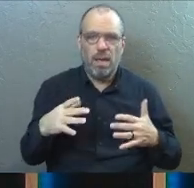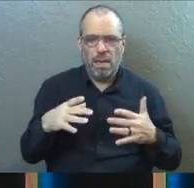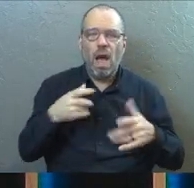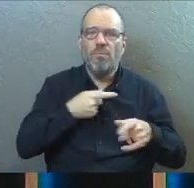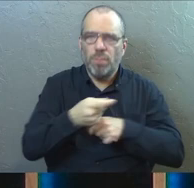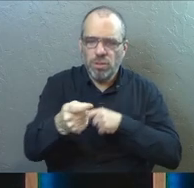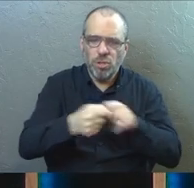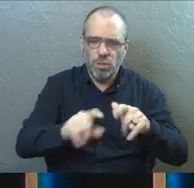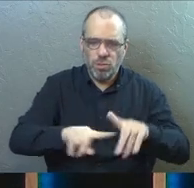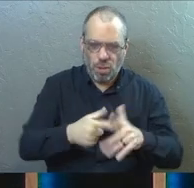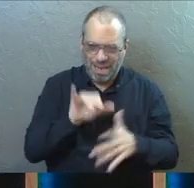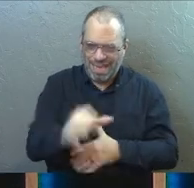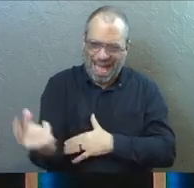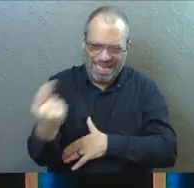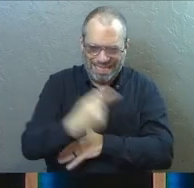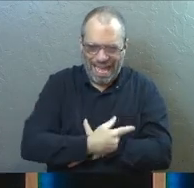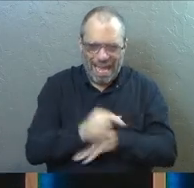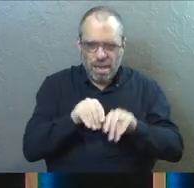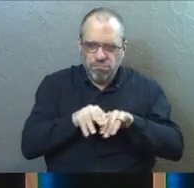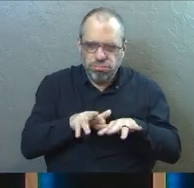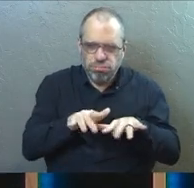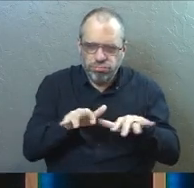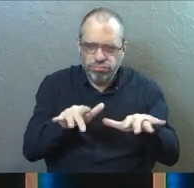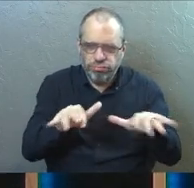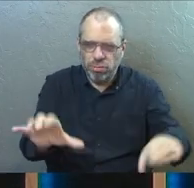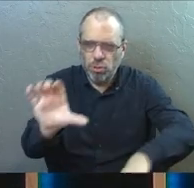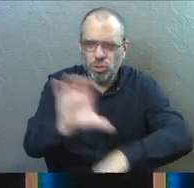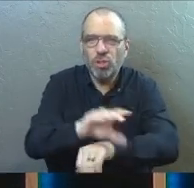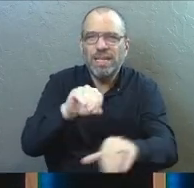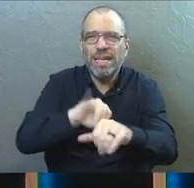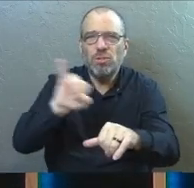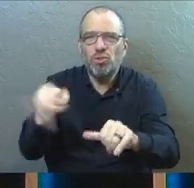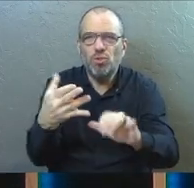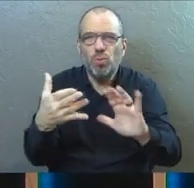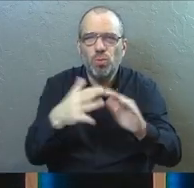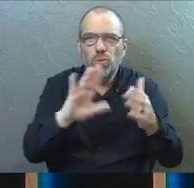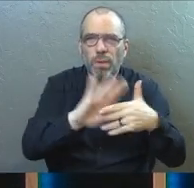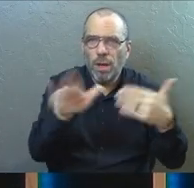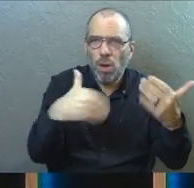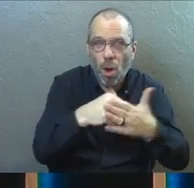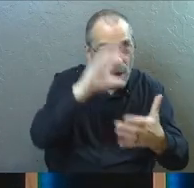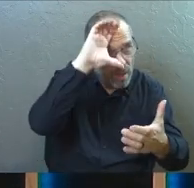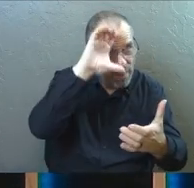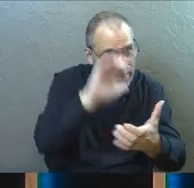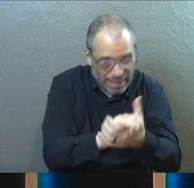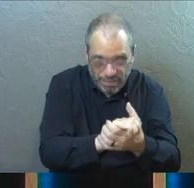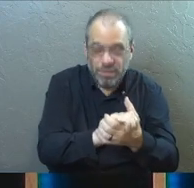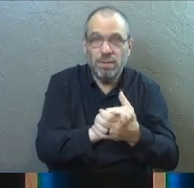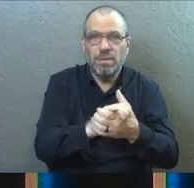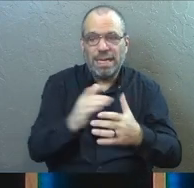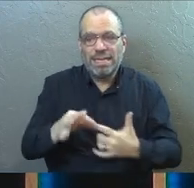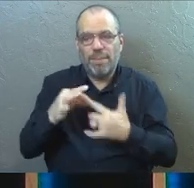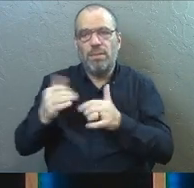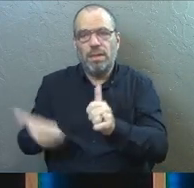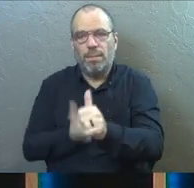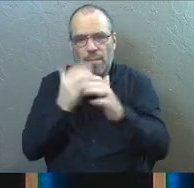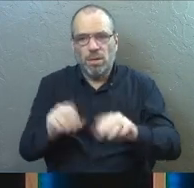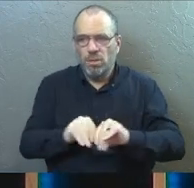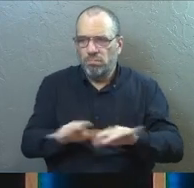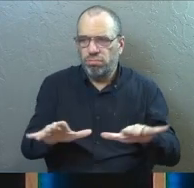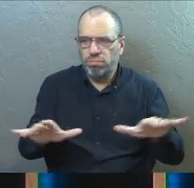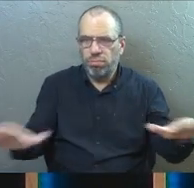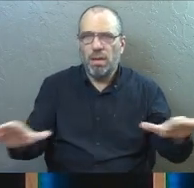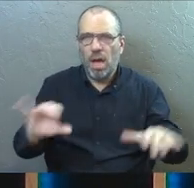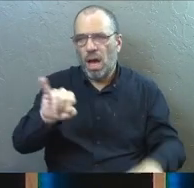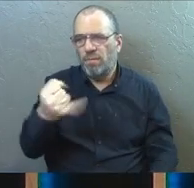persecution began that day, sweeping over the church in Jerusalem. And all the believers, except the apostles were scattered through the